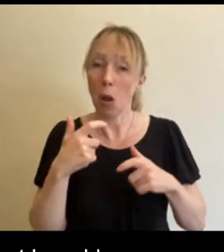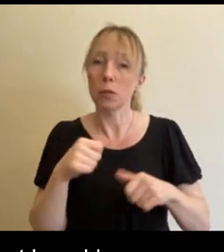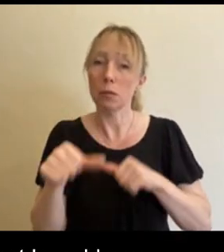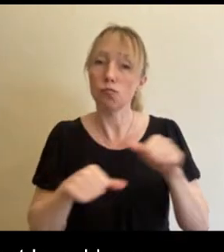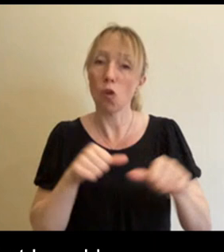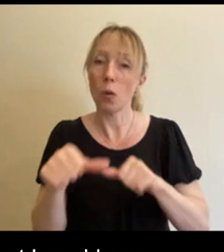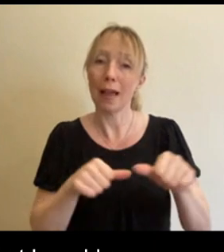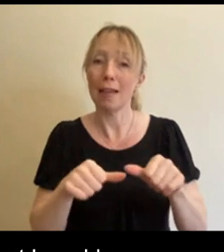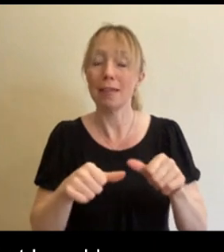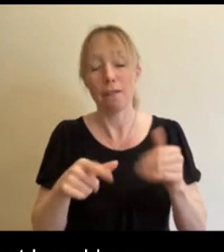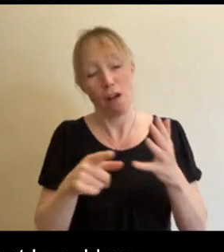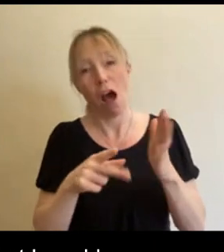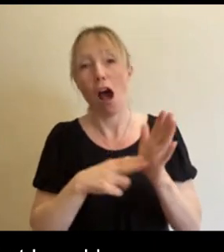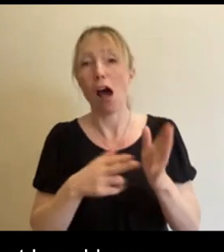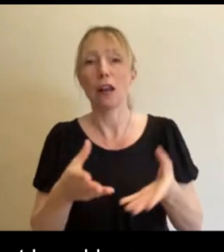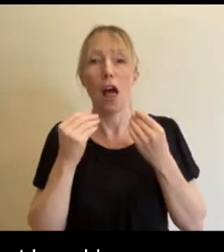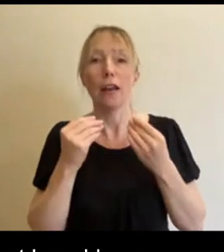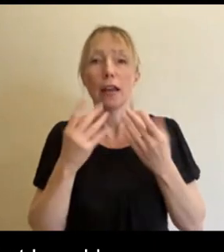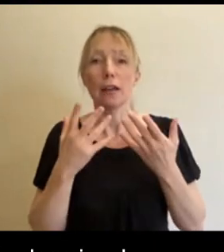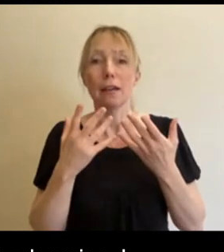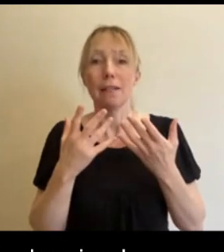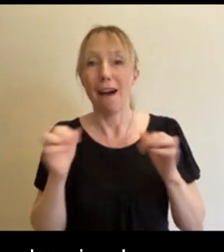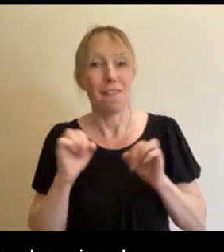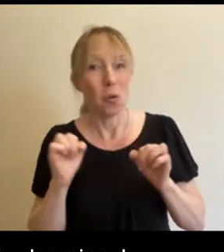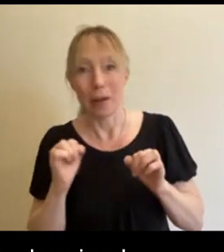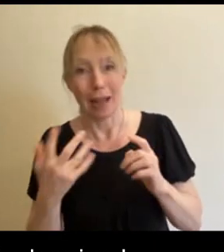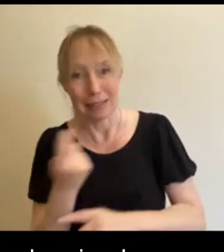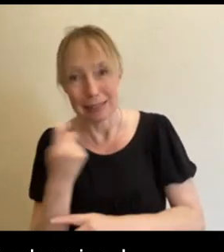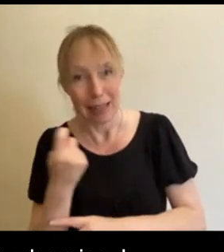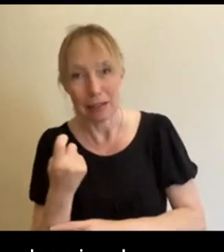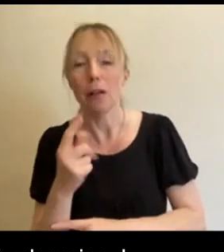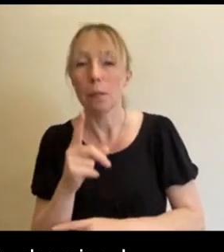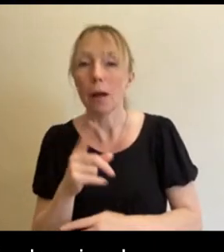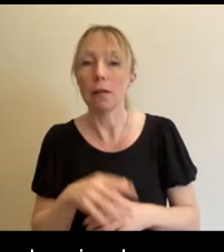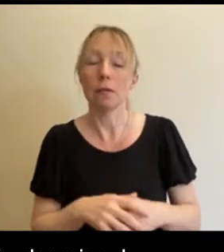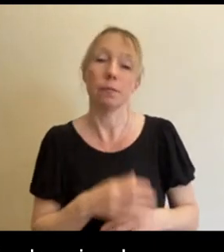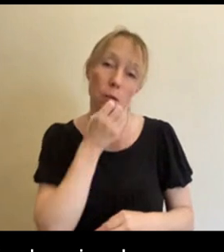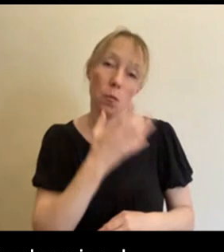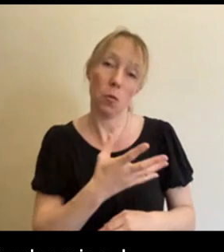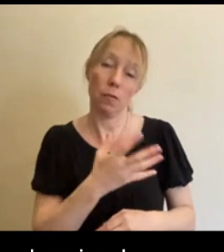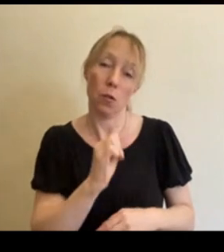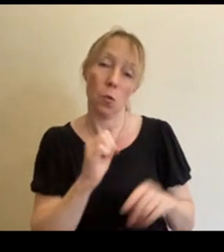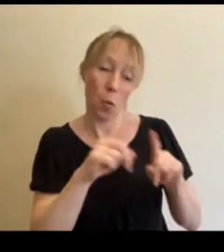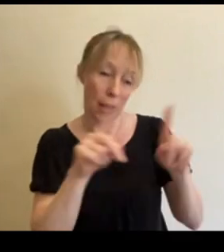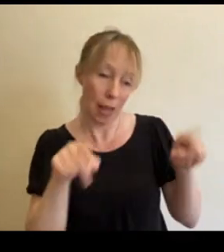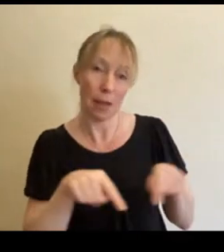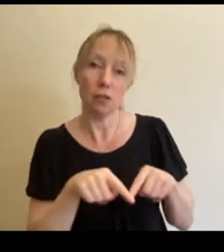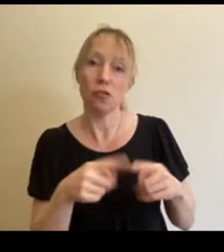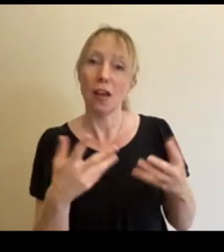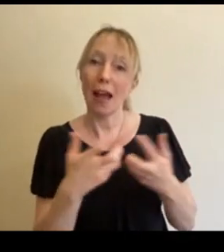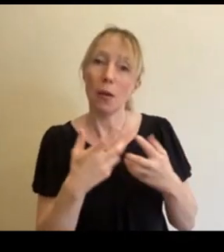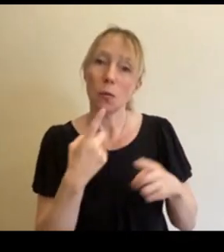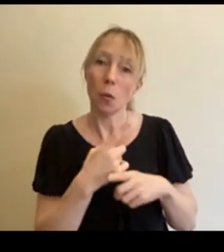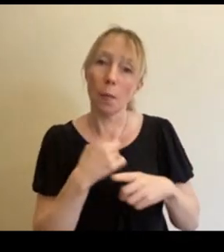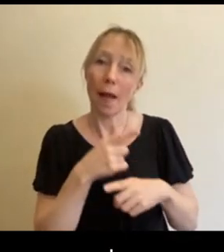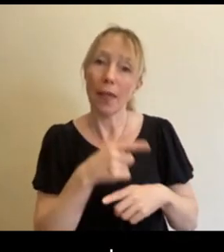I haven't unlearned it yet, but yeah. No, that's beautiful. And your image, the way you speak about it, and I'm sure what